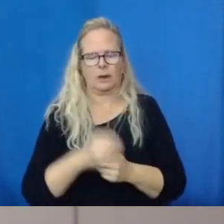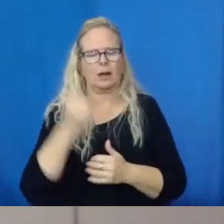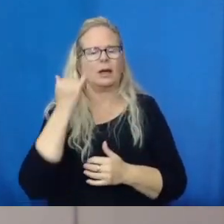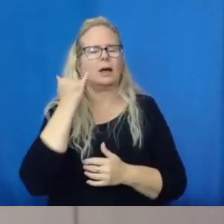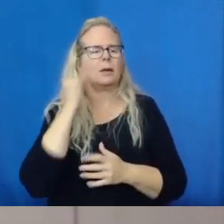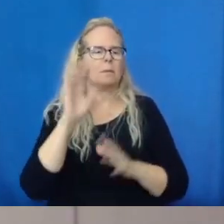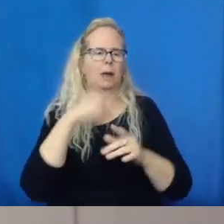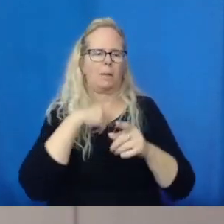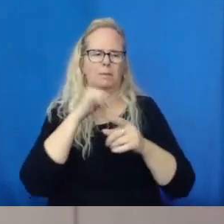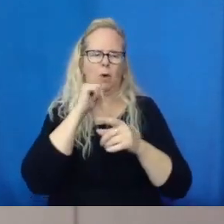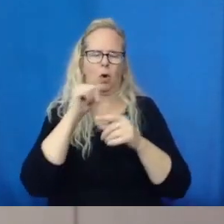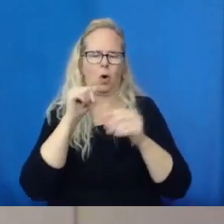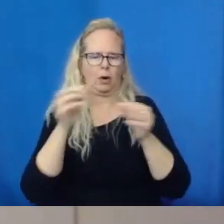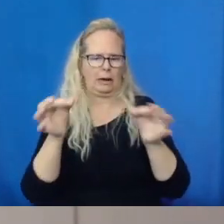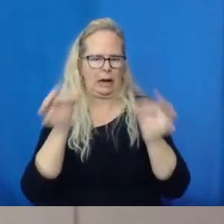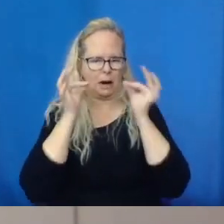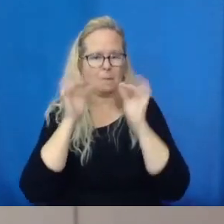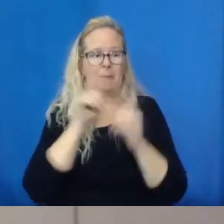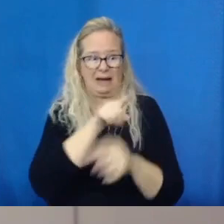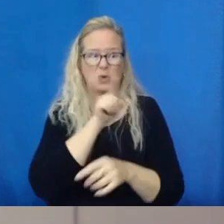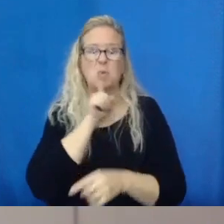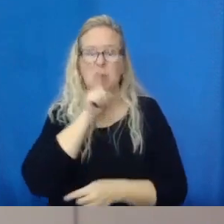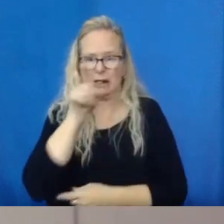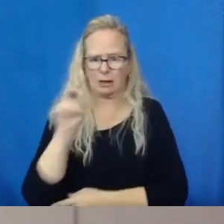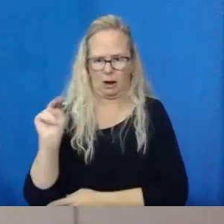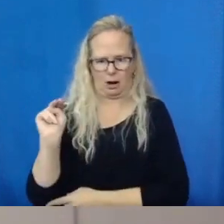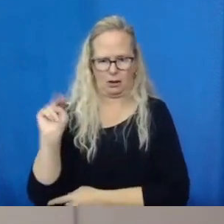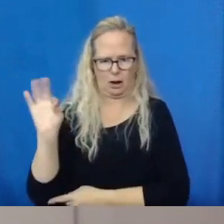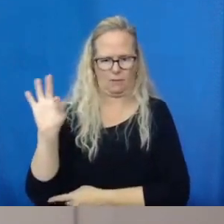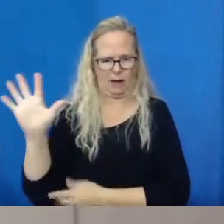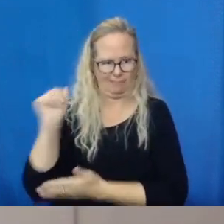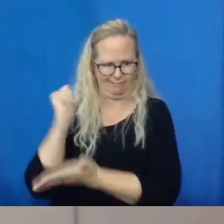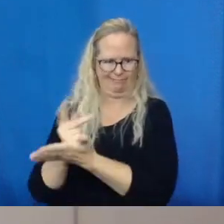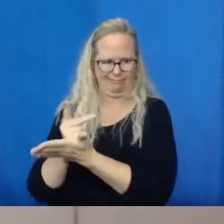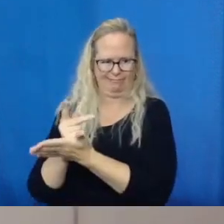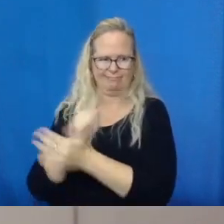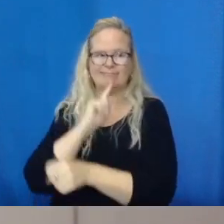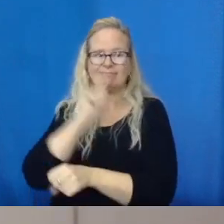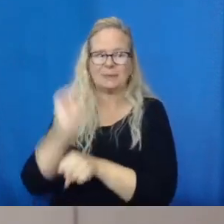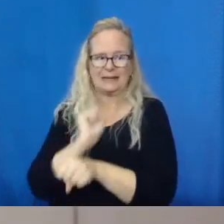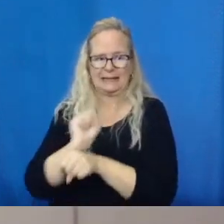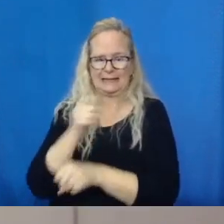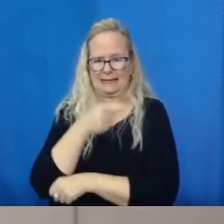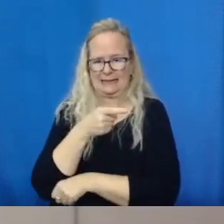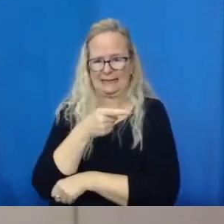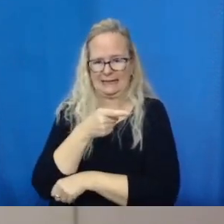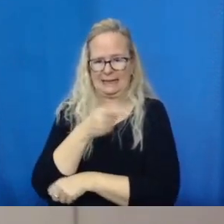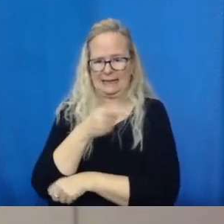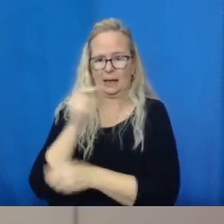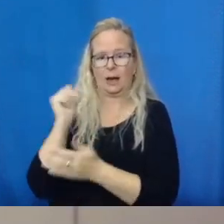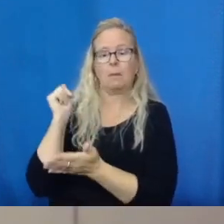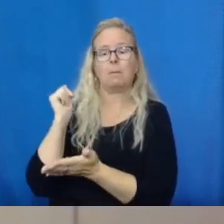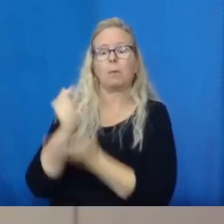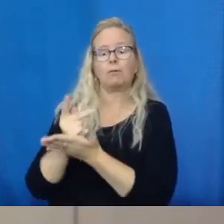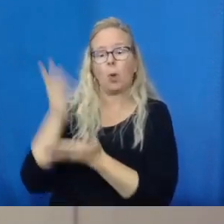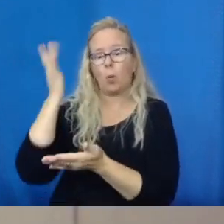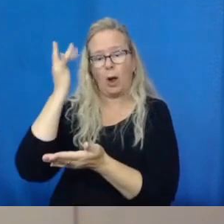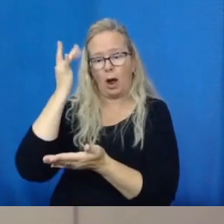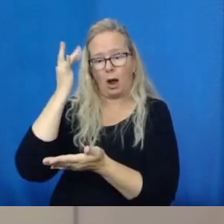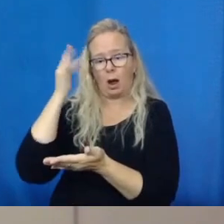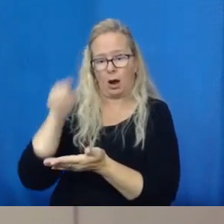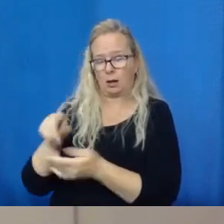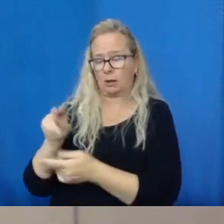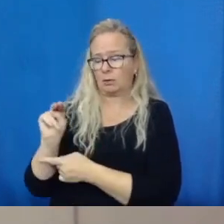this one's approved NIOSH N95. Well, sorry, it's not NIOSH approved because it's a new Canadian model. But the,